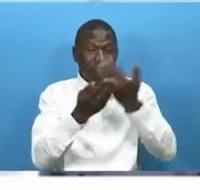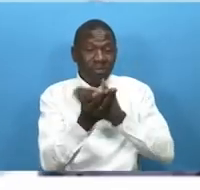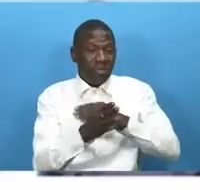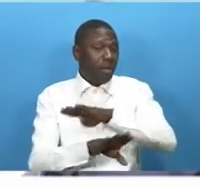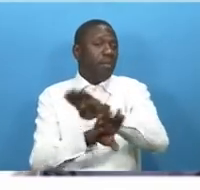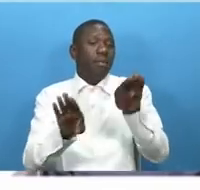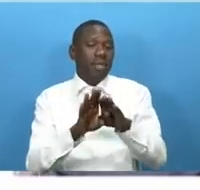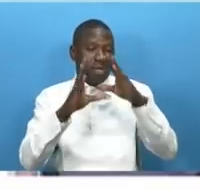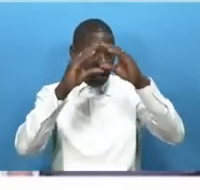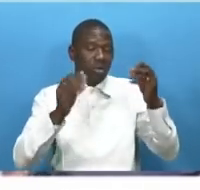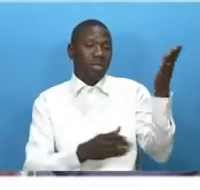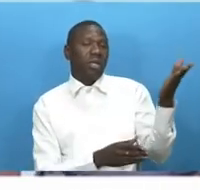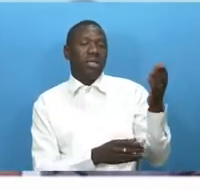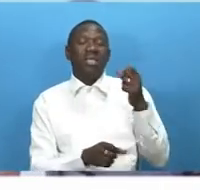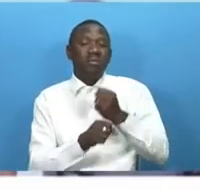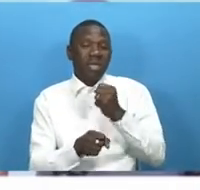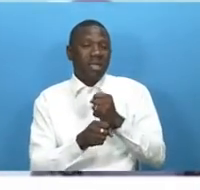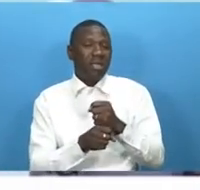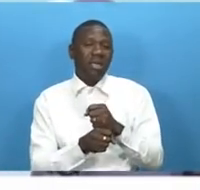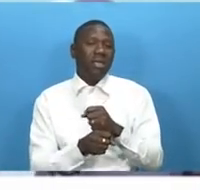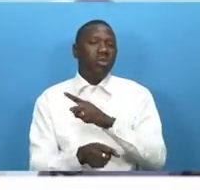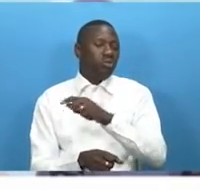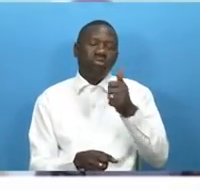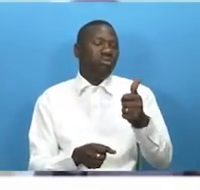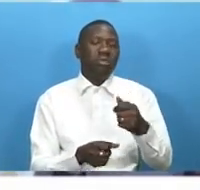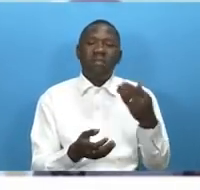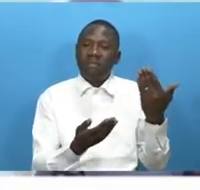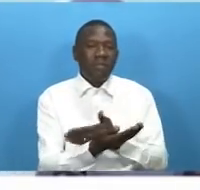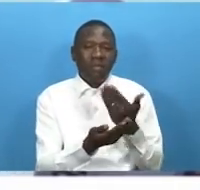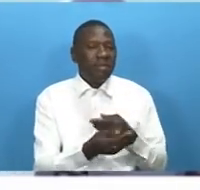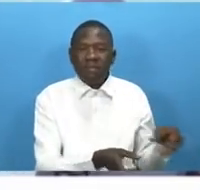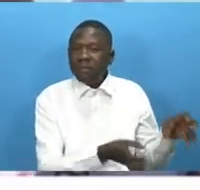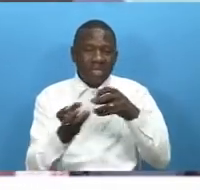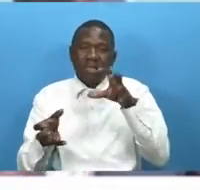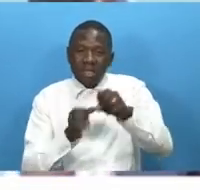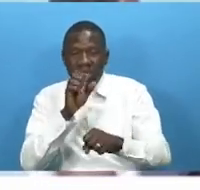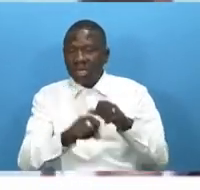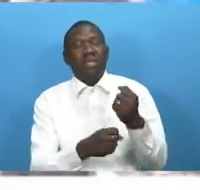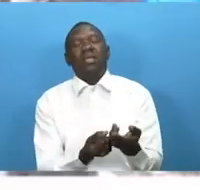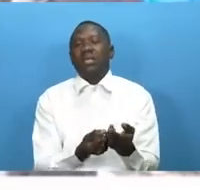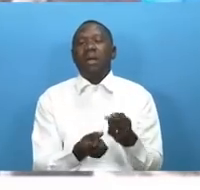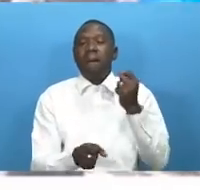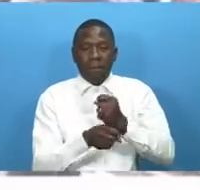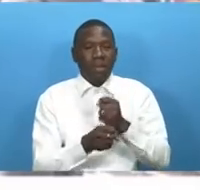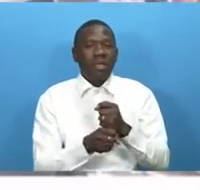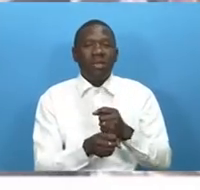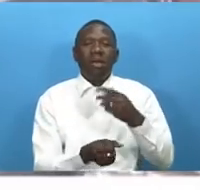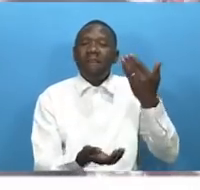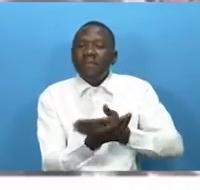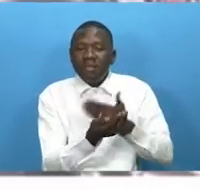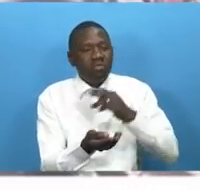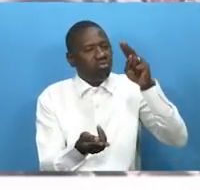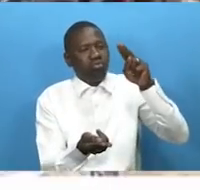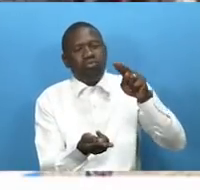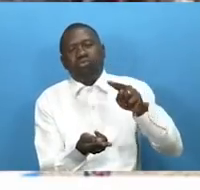this causes overfishing and illegal fishing those the reason for the scarcity of fish fatma tajabi a fish